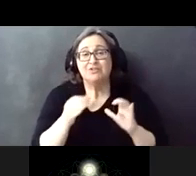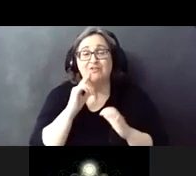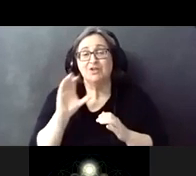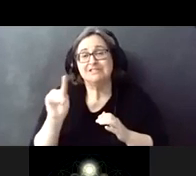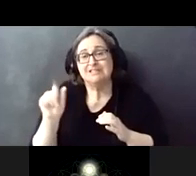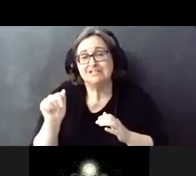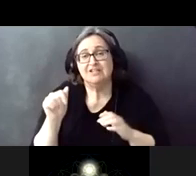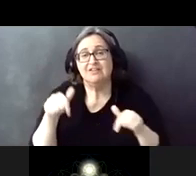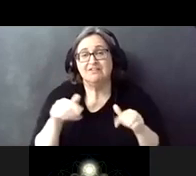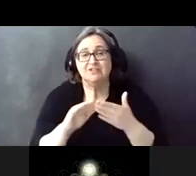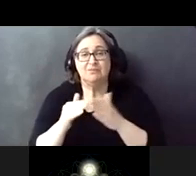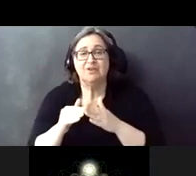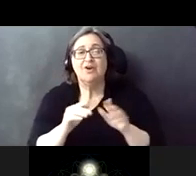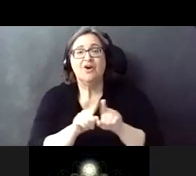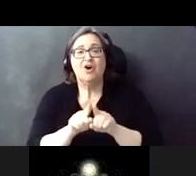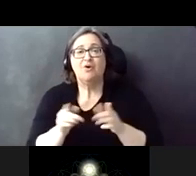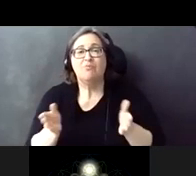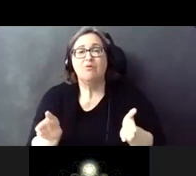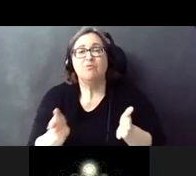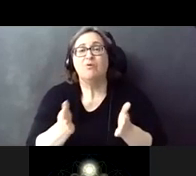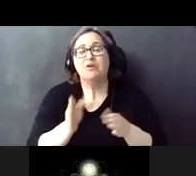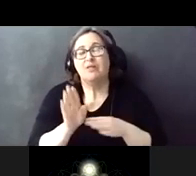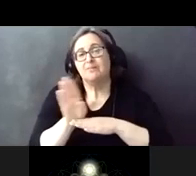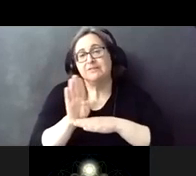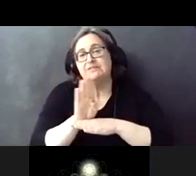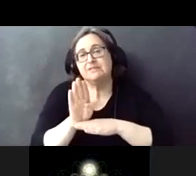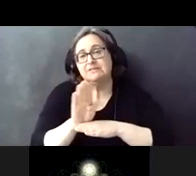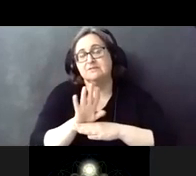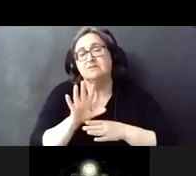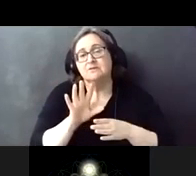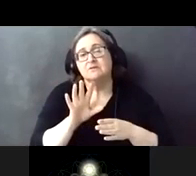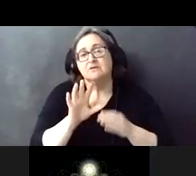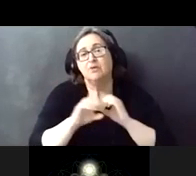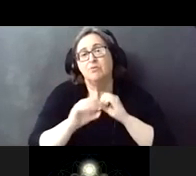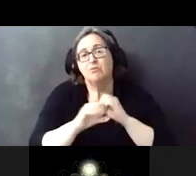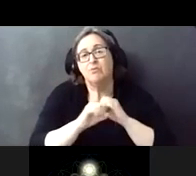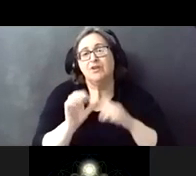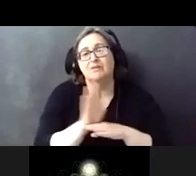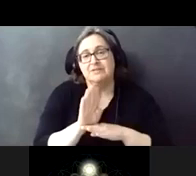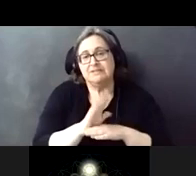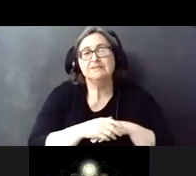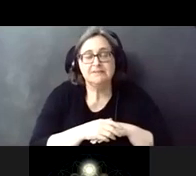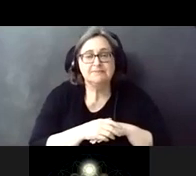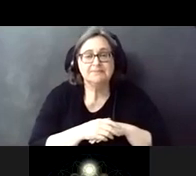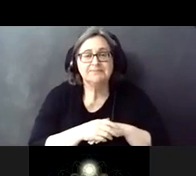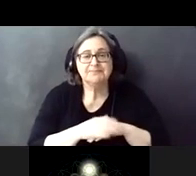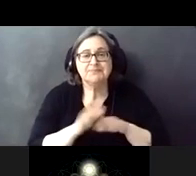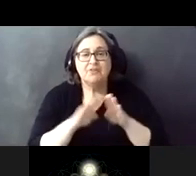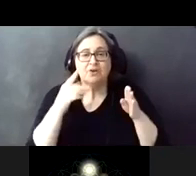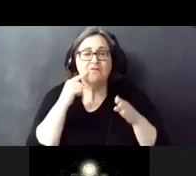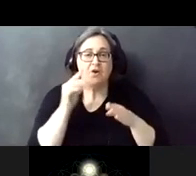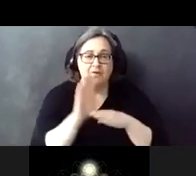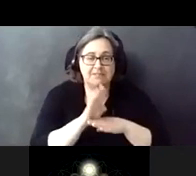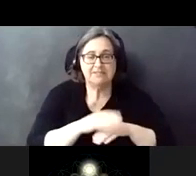cta in this community and also promoting uh the businesses that are part of the open for business program um and lastly we